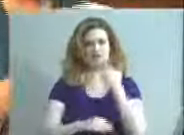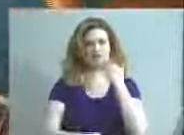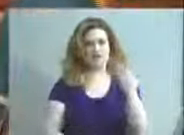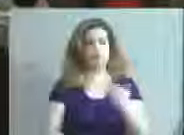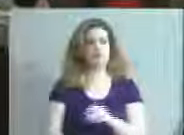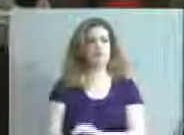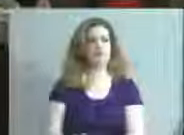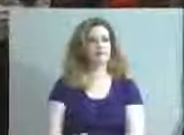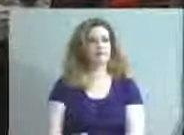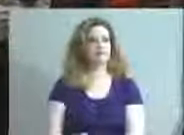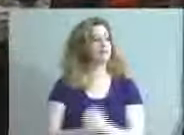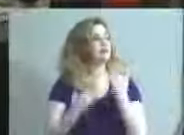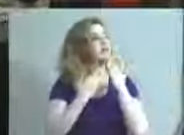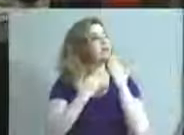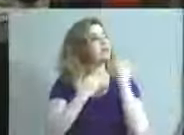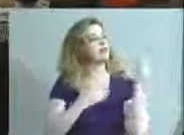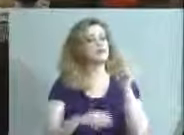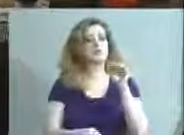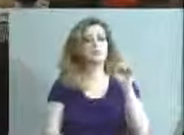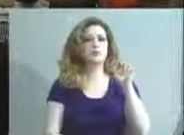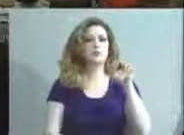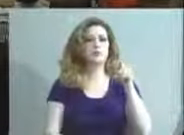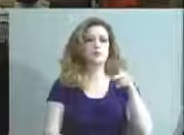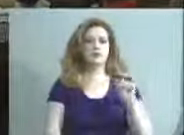Thank Thank you very much, Ms. Robinson.